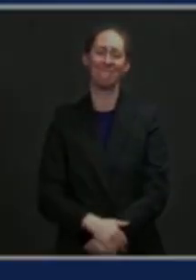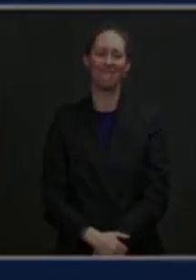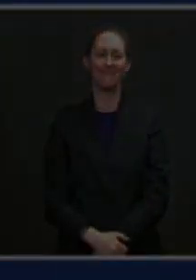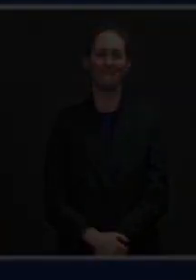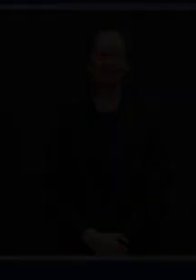duty.